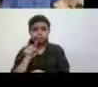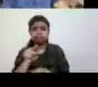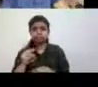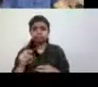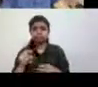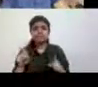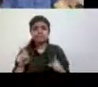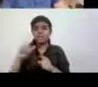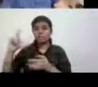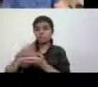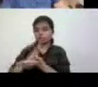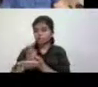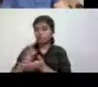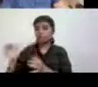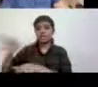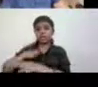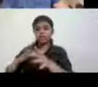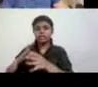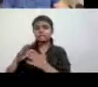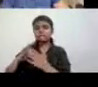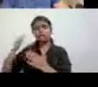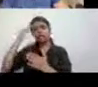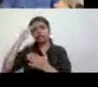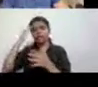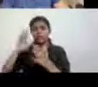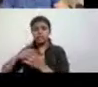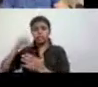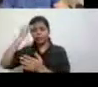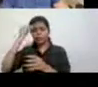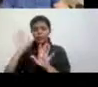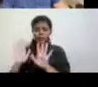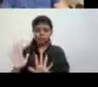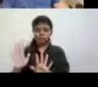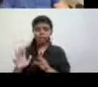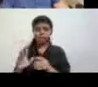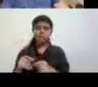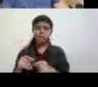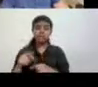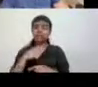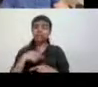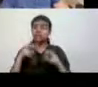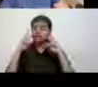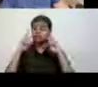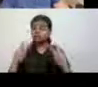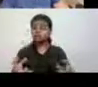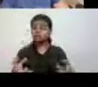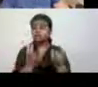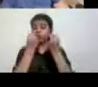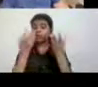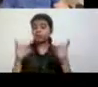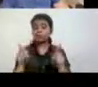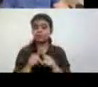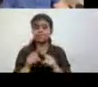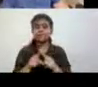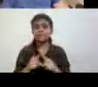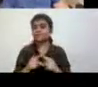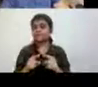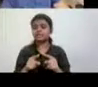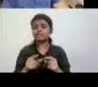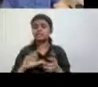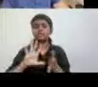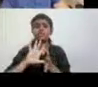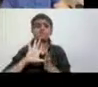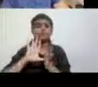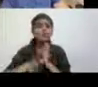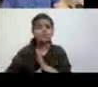libraries organize knowledge. And we discovered that, that it was virtually impossible to research